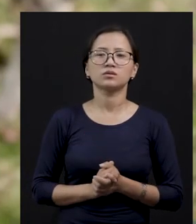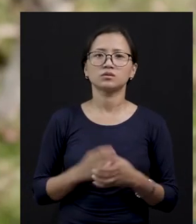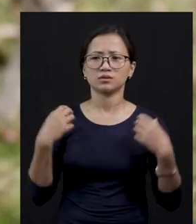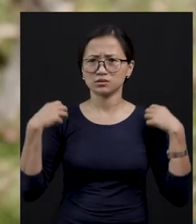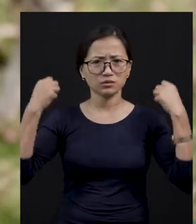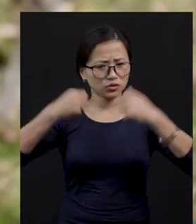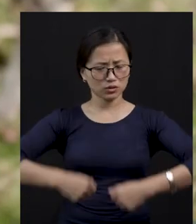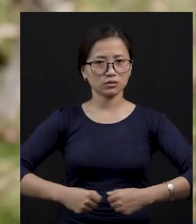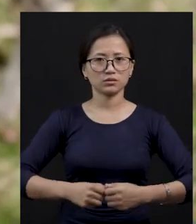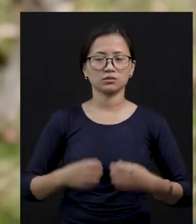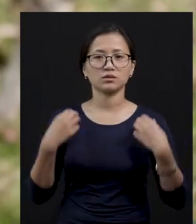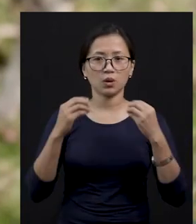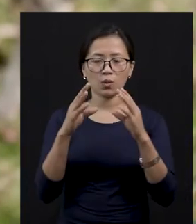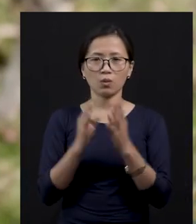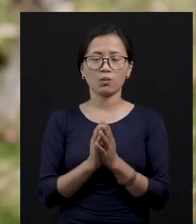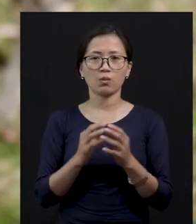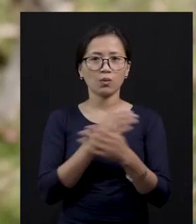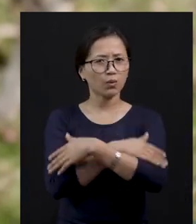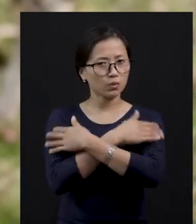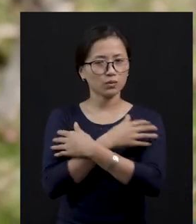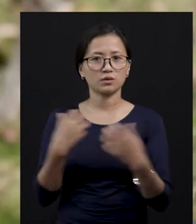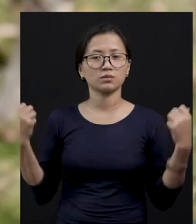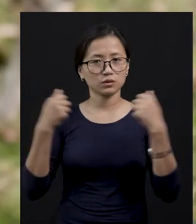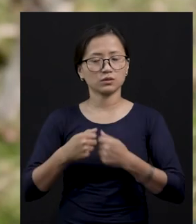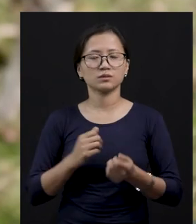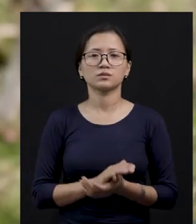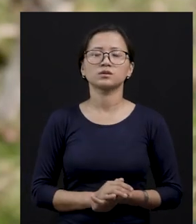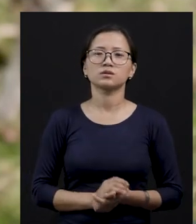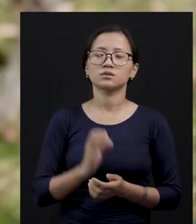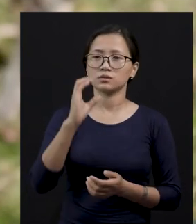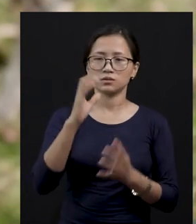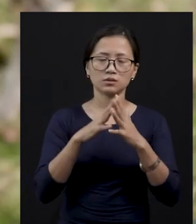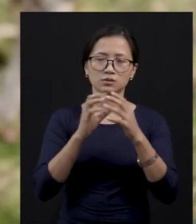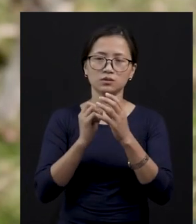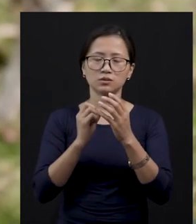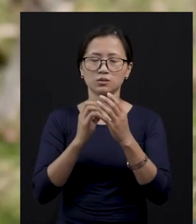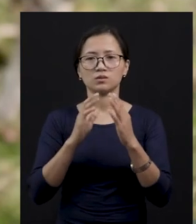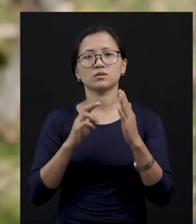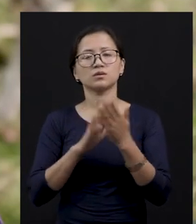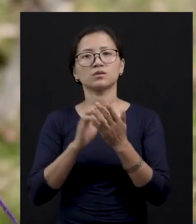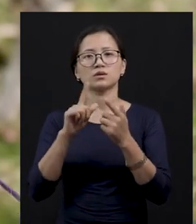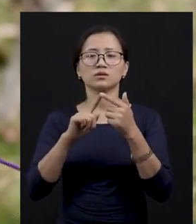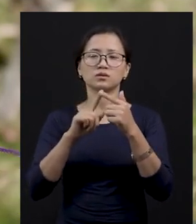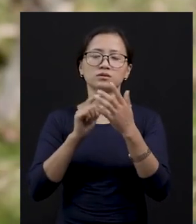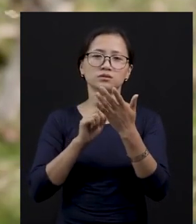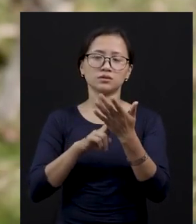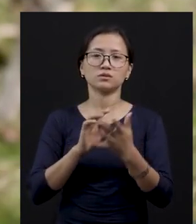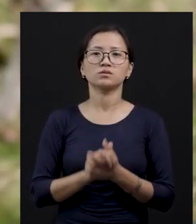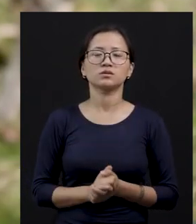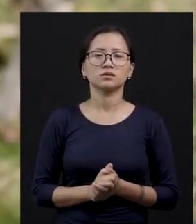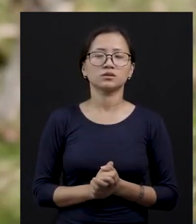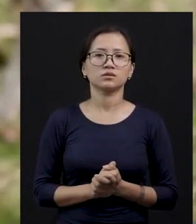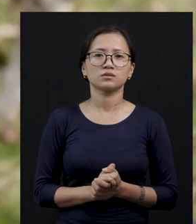the sweaters, you know, the warm clothes. They are made from wool. The woolen clothes are taken from